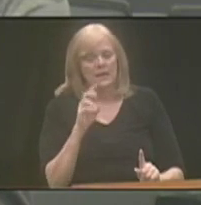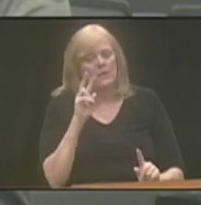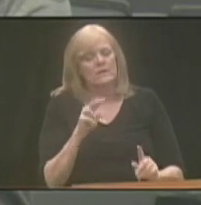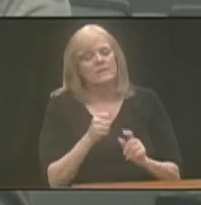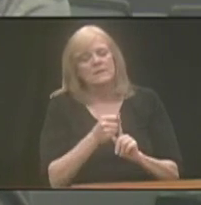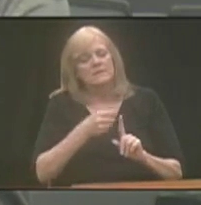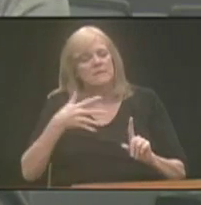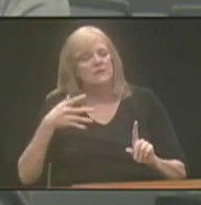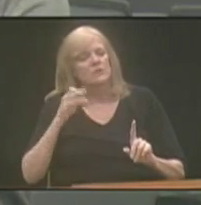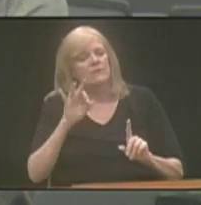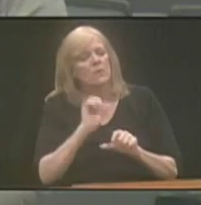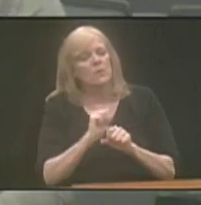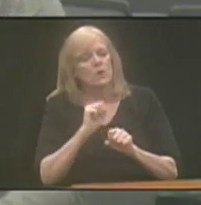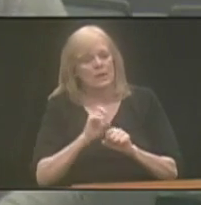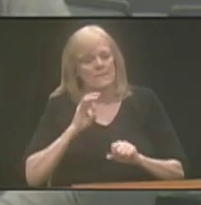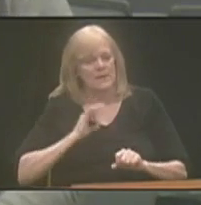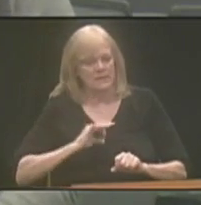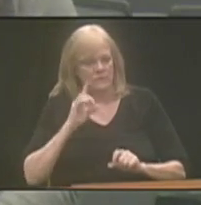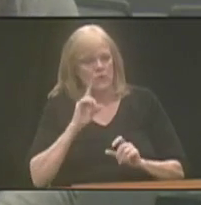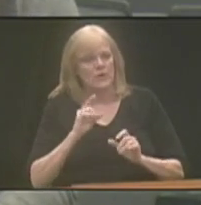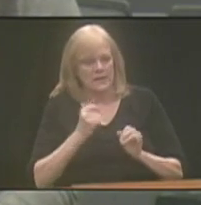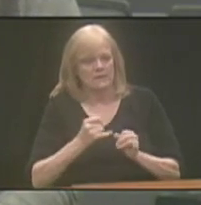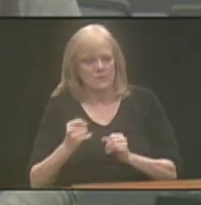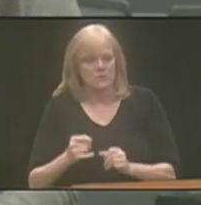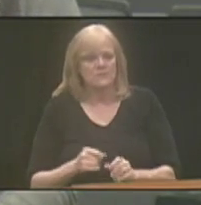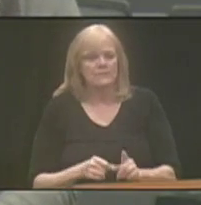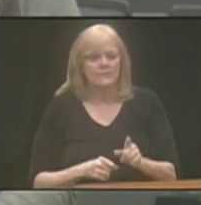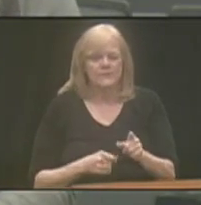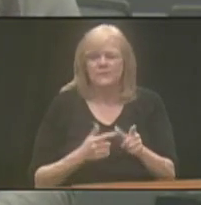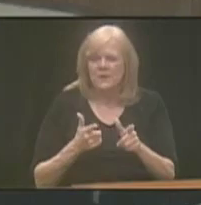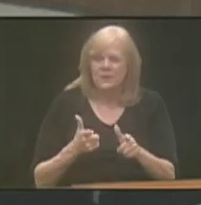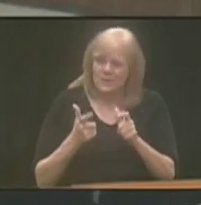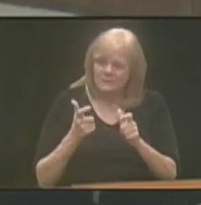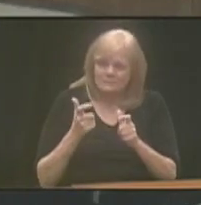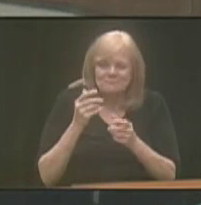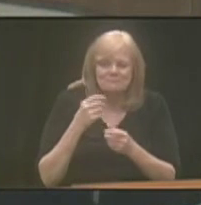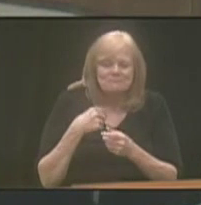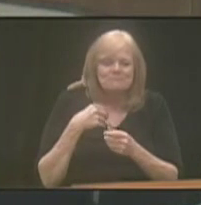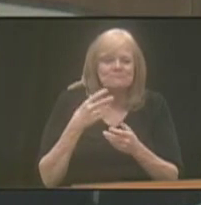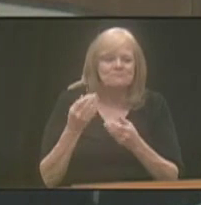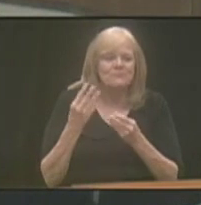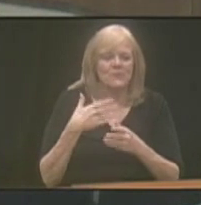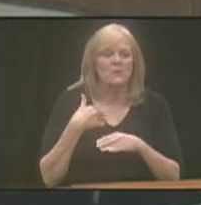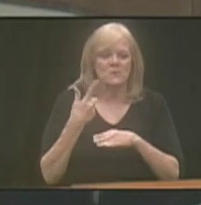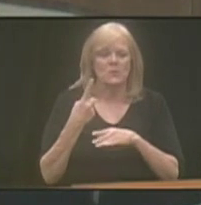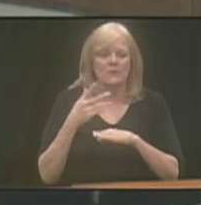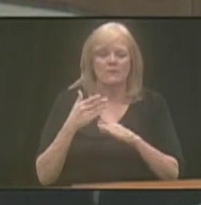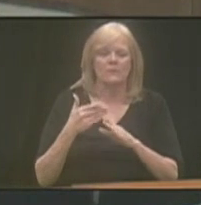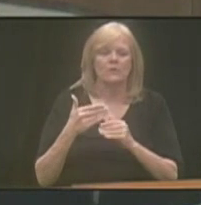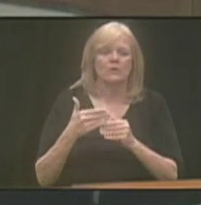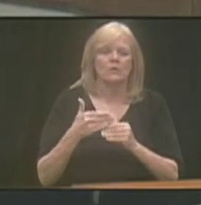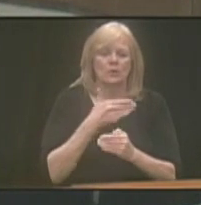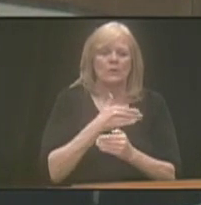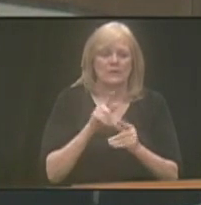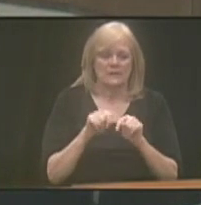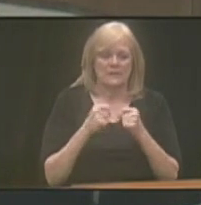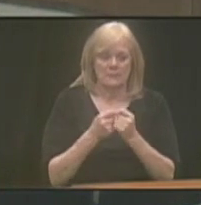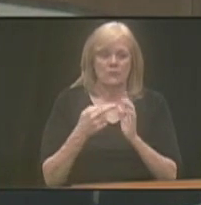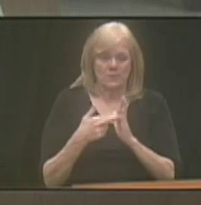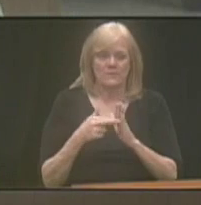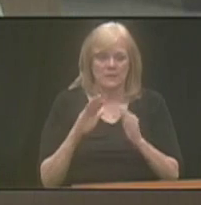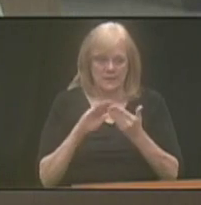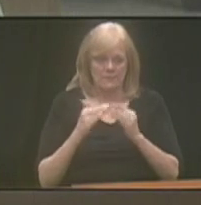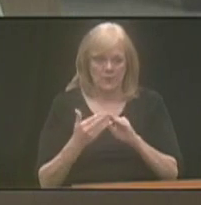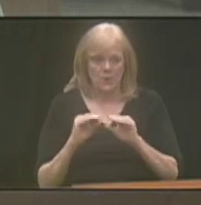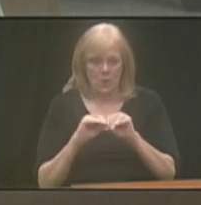expansion of the work benefits for individuals. I'll just do a quick plug on that. I was on one of the early teams representing